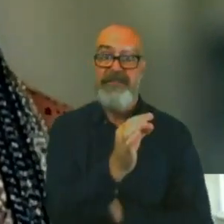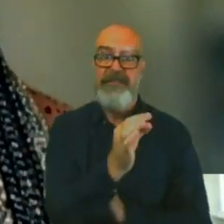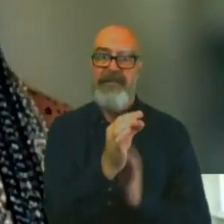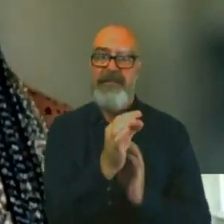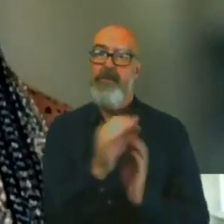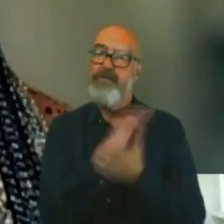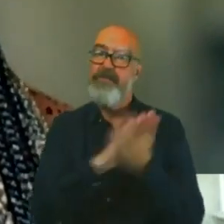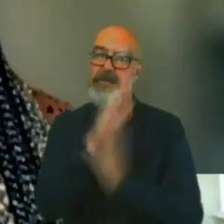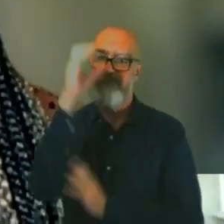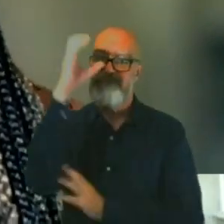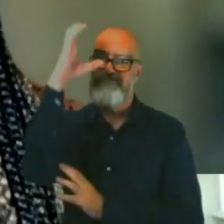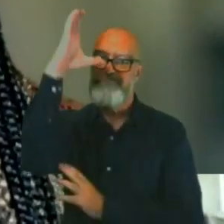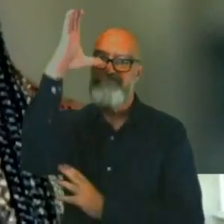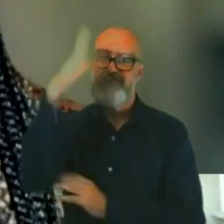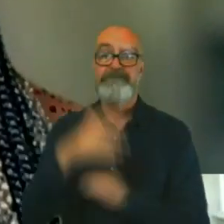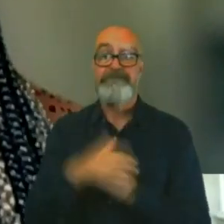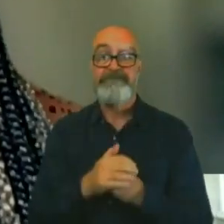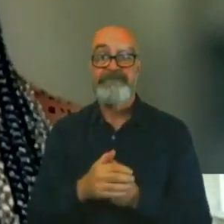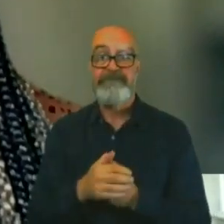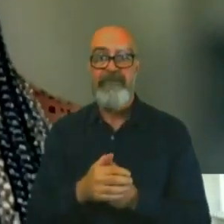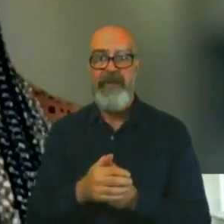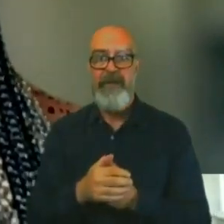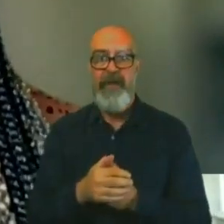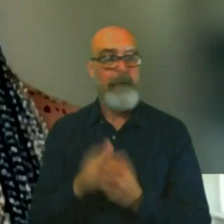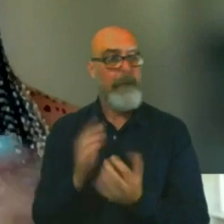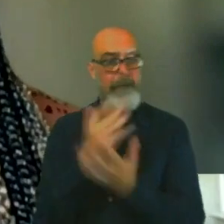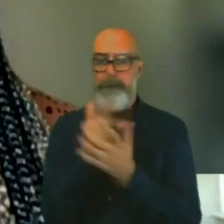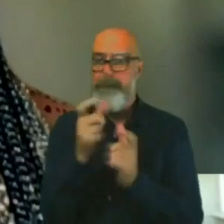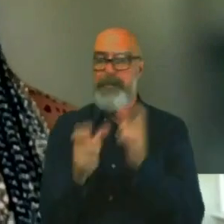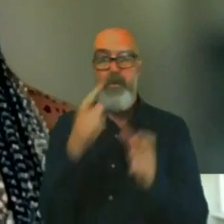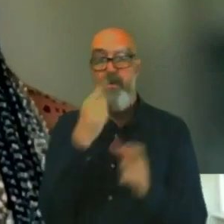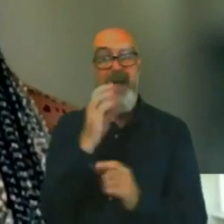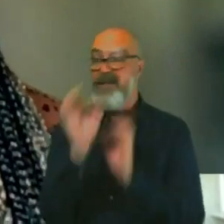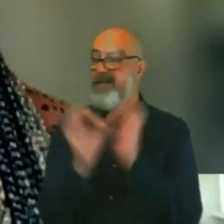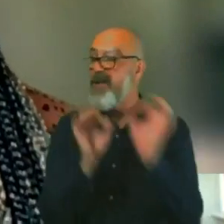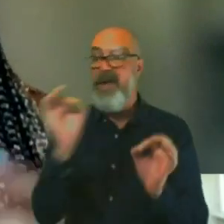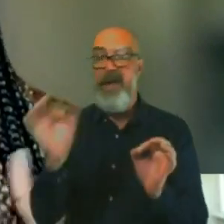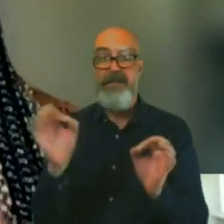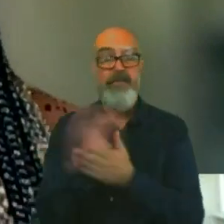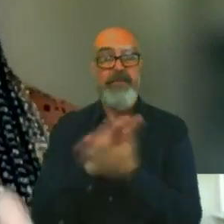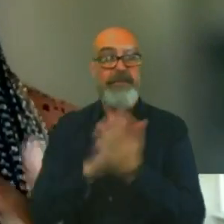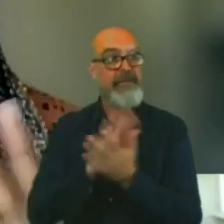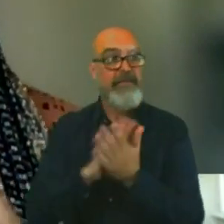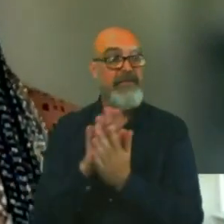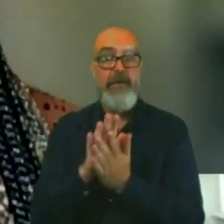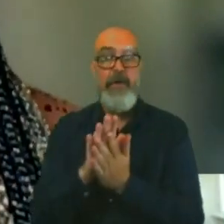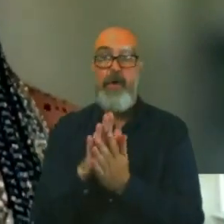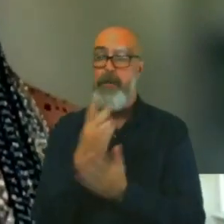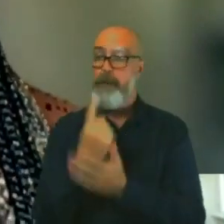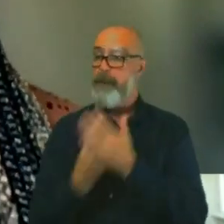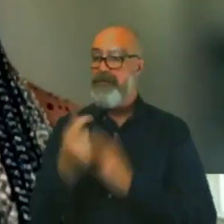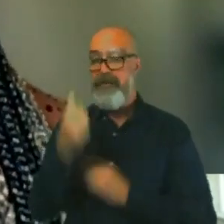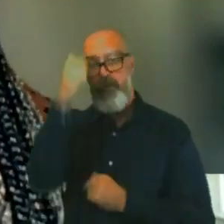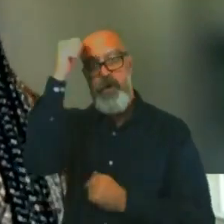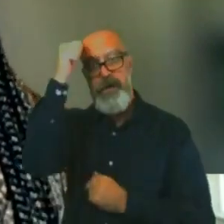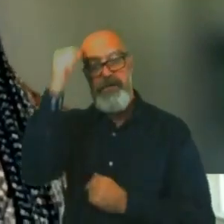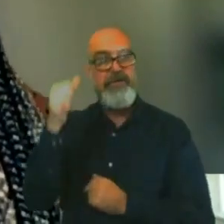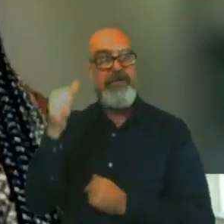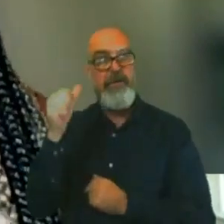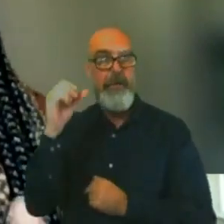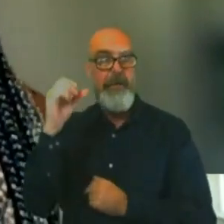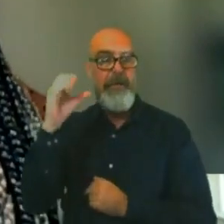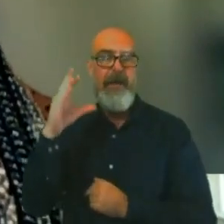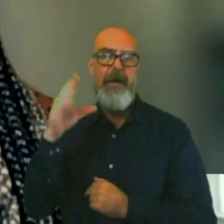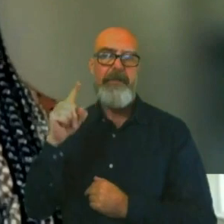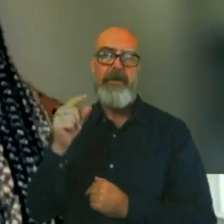to ask. There's always someone that's kind of more knowledgeable. And it's just for me about just sometimes just pausing and saying,